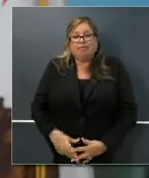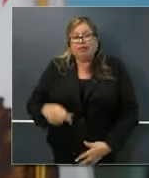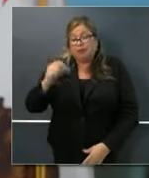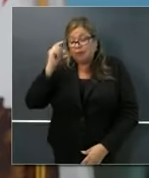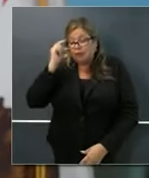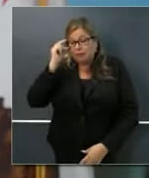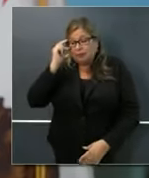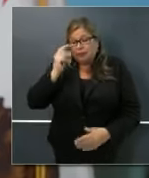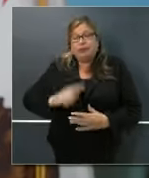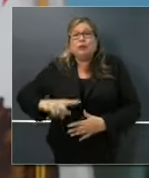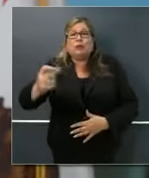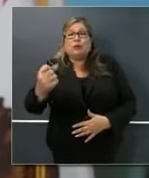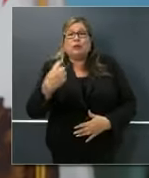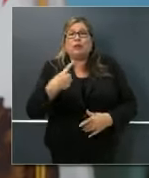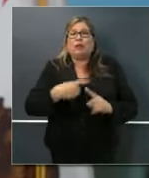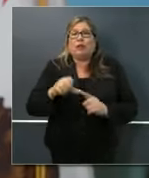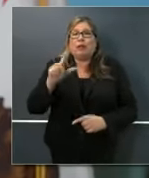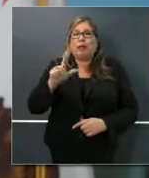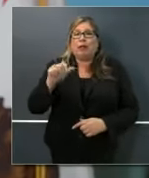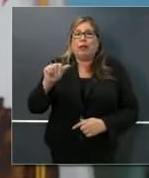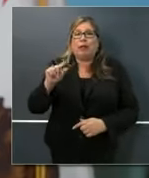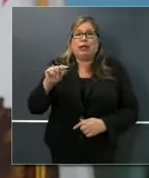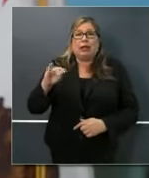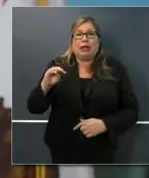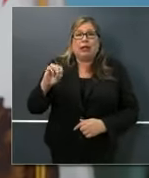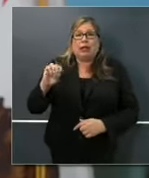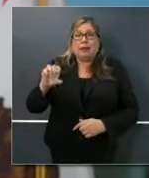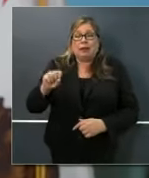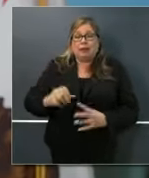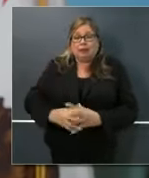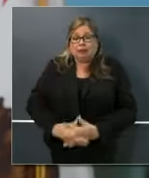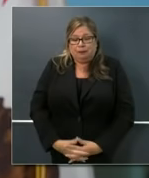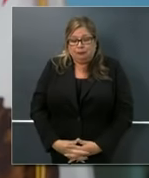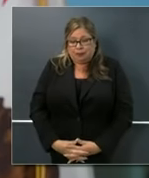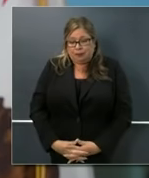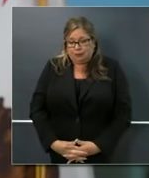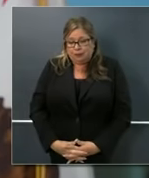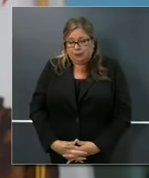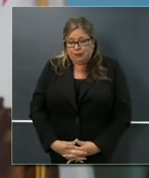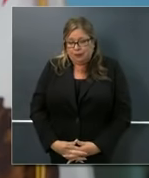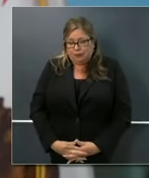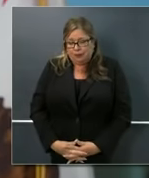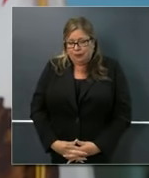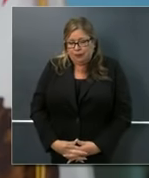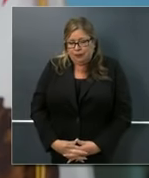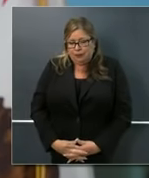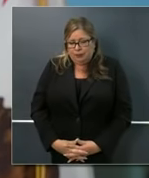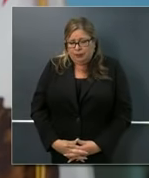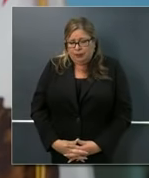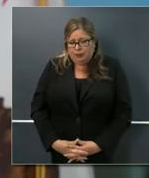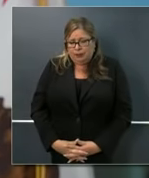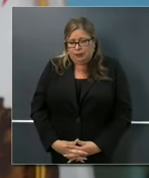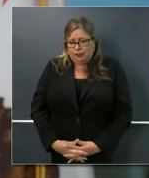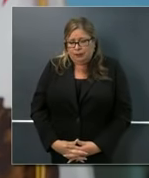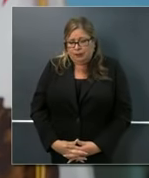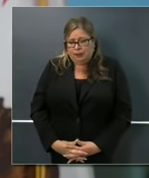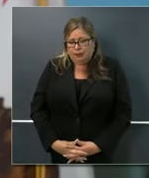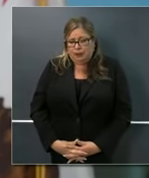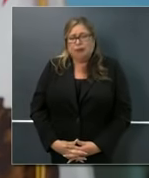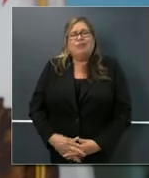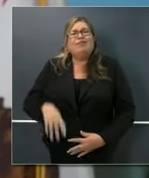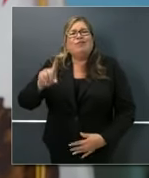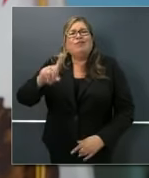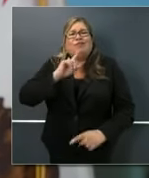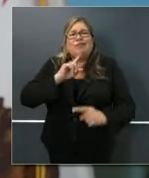Governor, you've acknowledged the economic toll of the stay home order from mass unemployment, you know, a recession that's going to take a long time to dig out of,